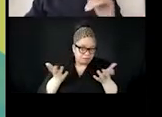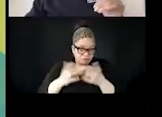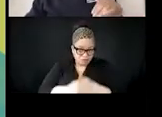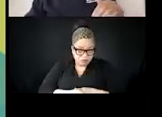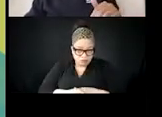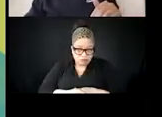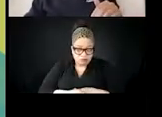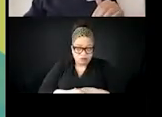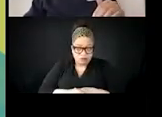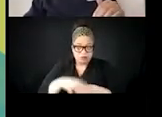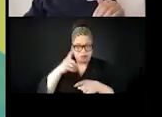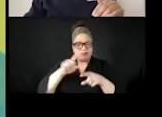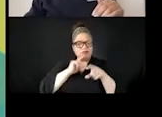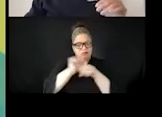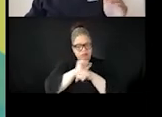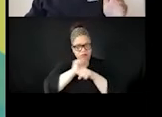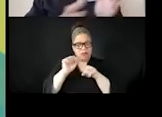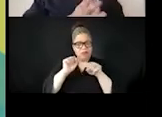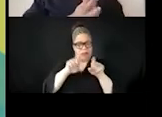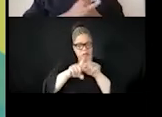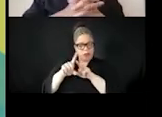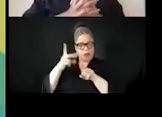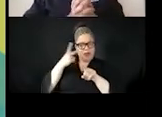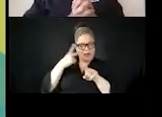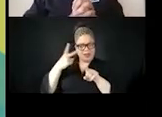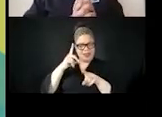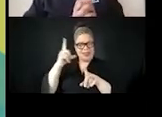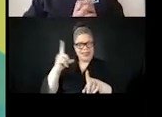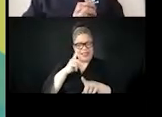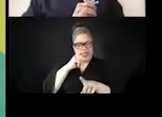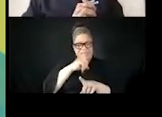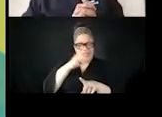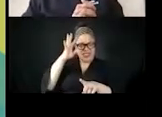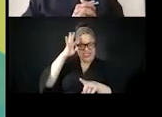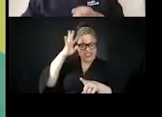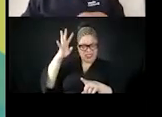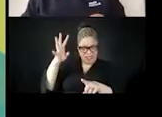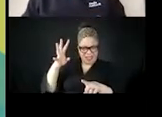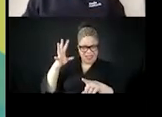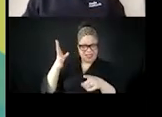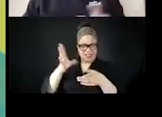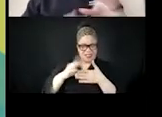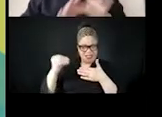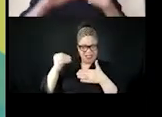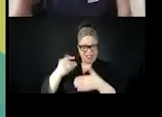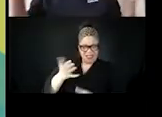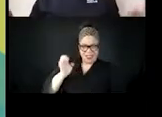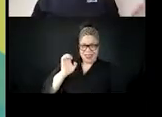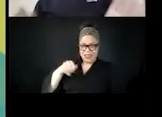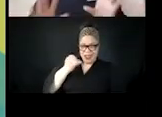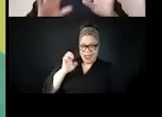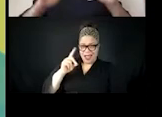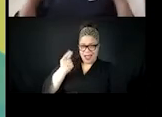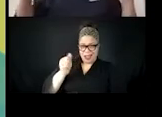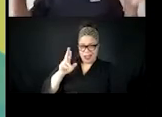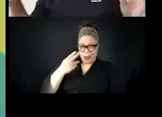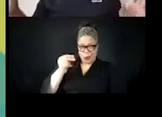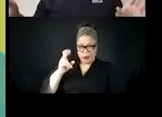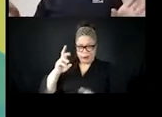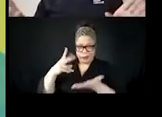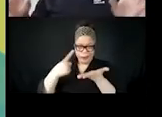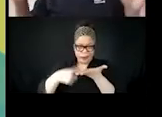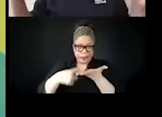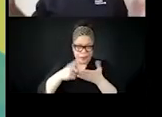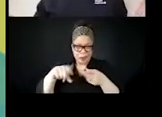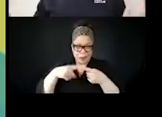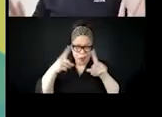about these goals, um, in Judas and the Black Messiah. I don't know if people caught that, but there's a scene where he's in like an auditorium and he's sort of